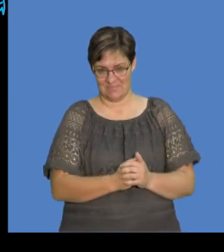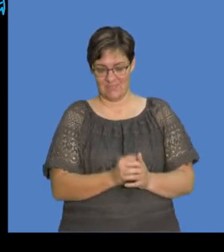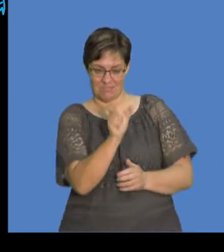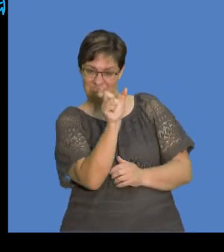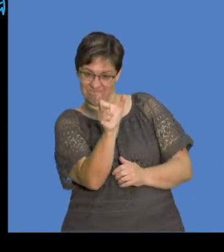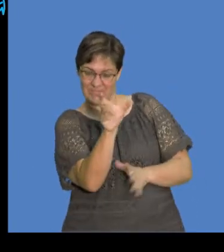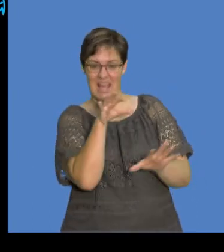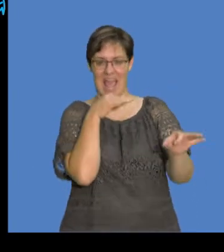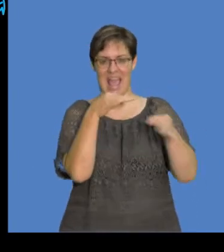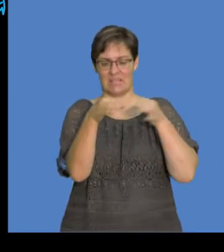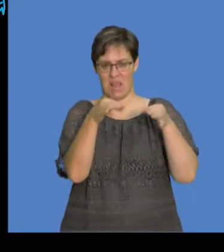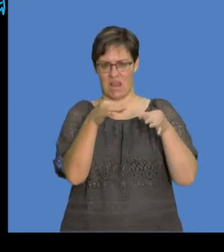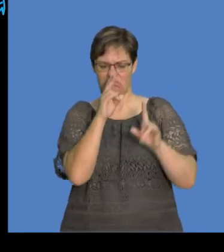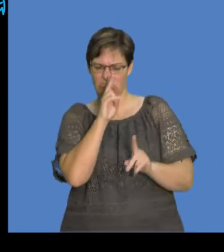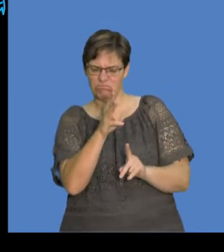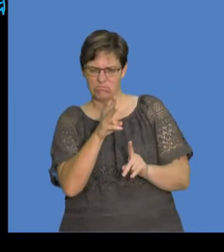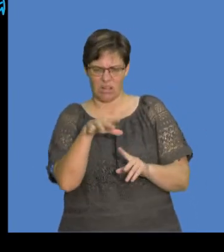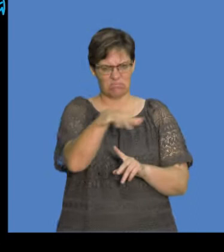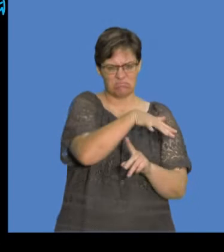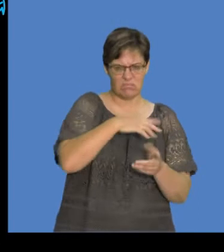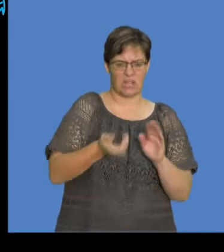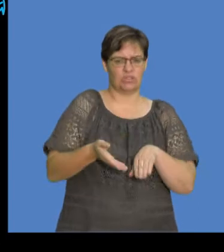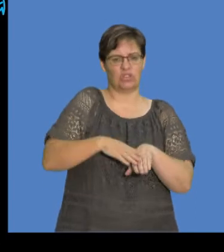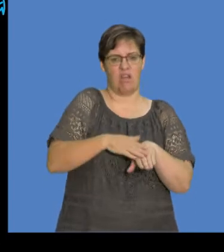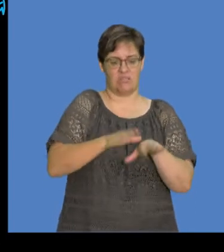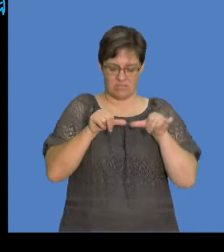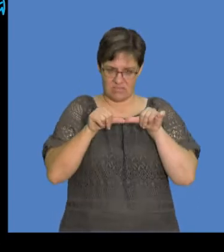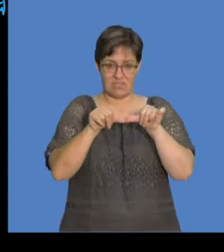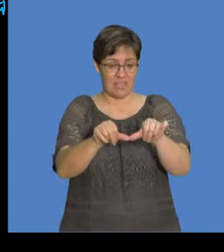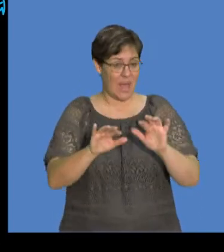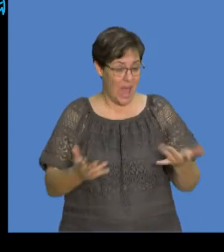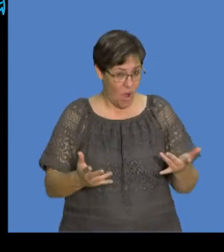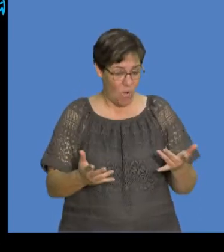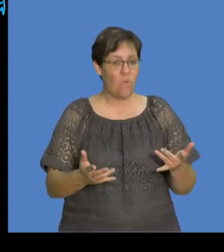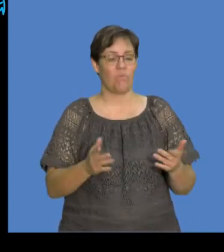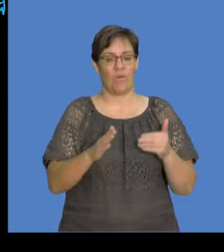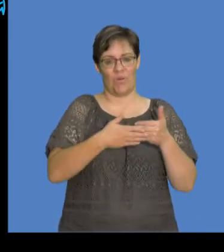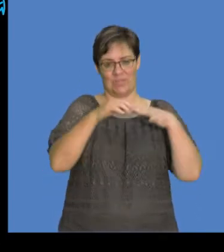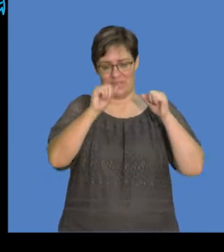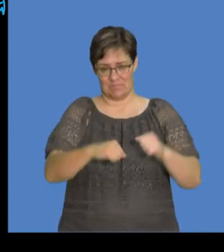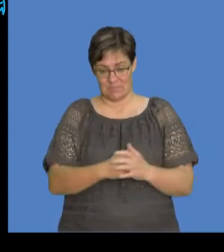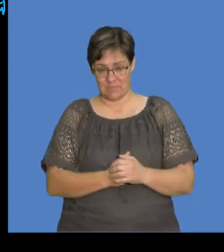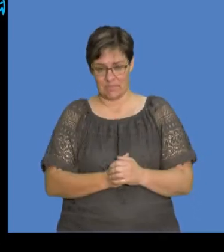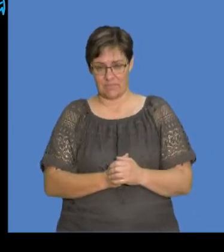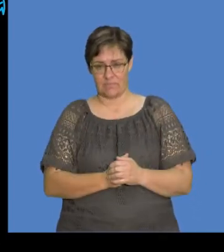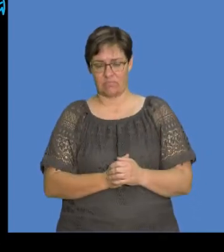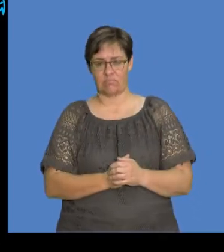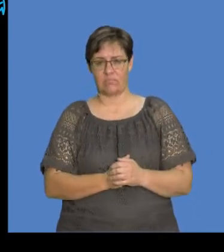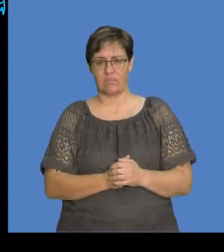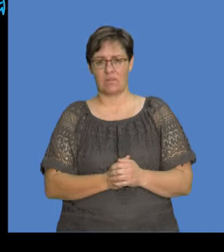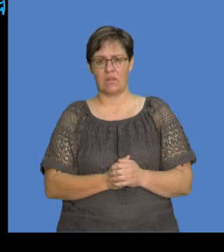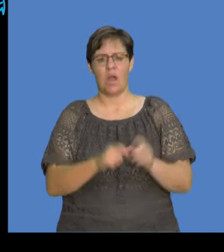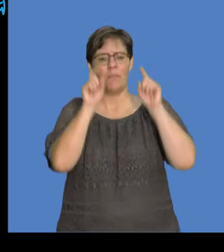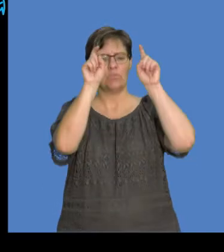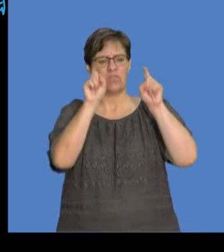is the term that describes the condition under which charge can only remain constant. And then when we talk about the